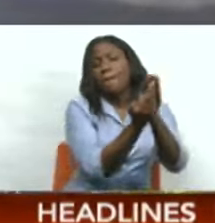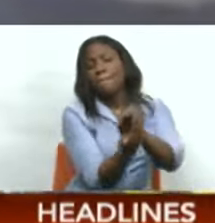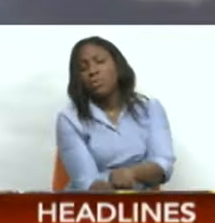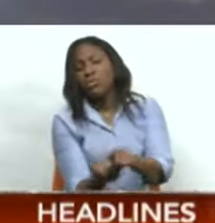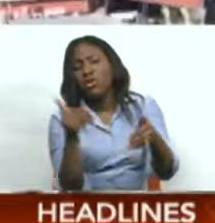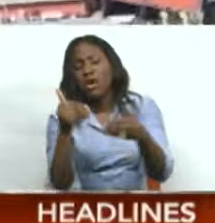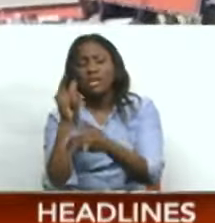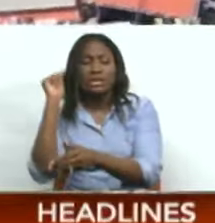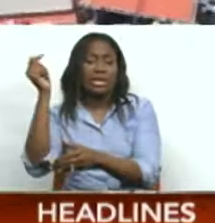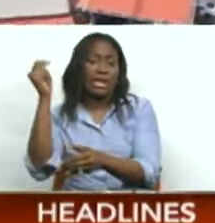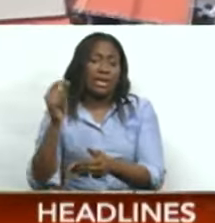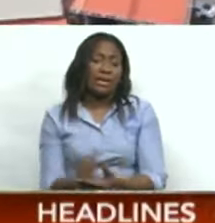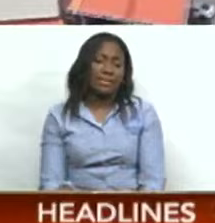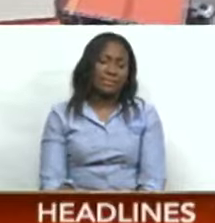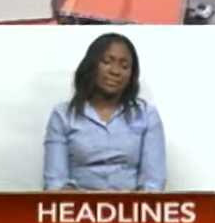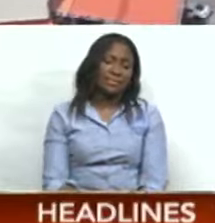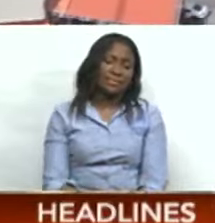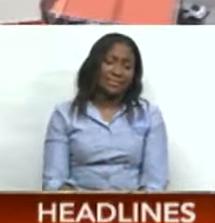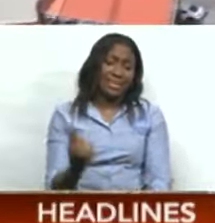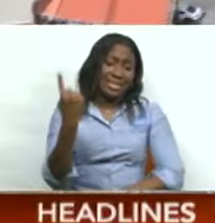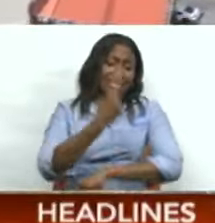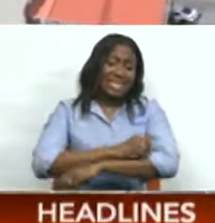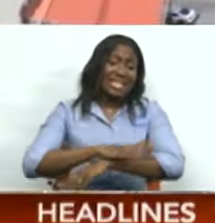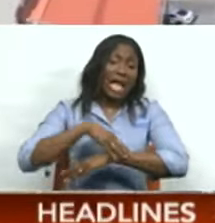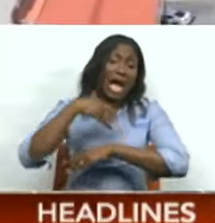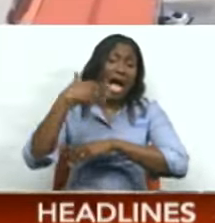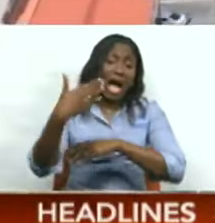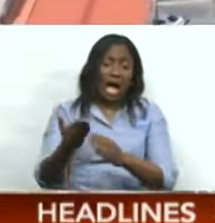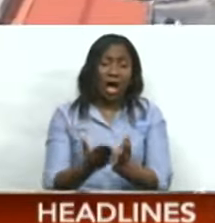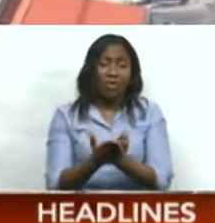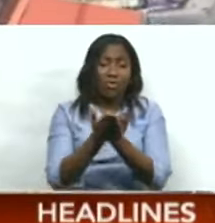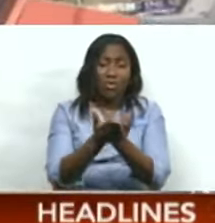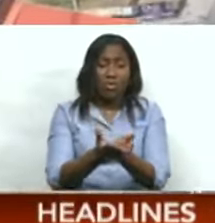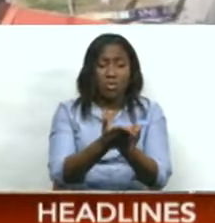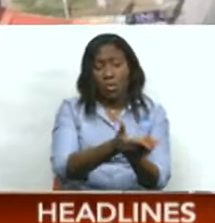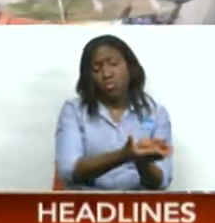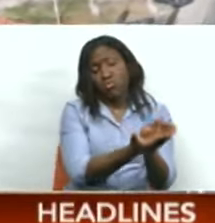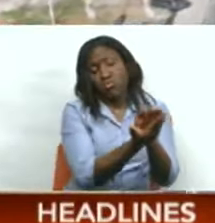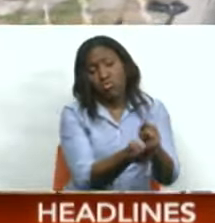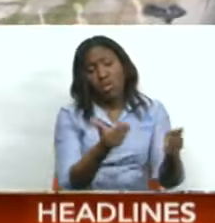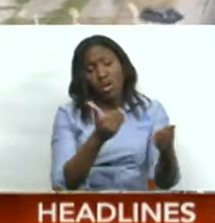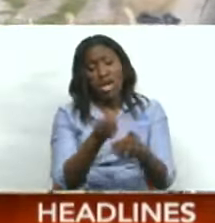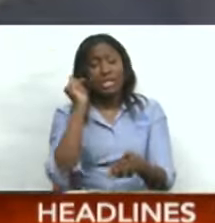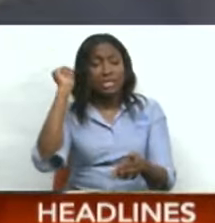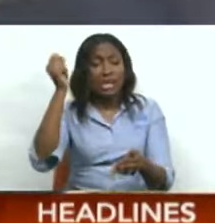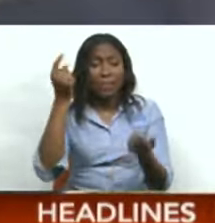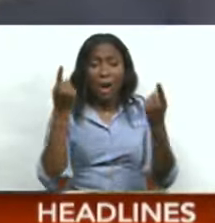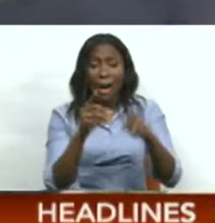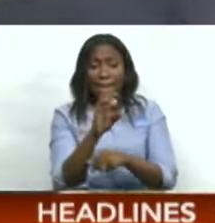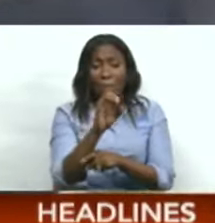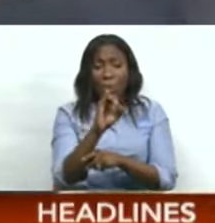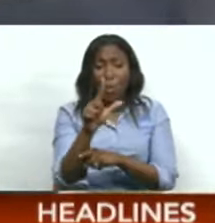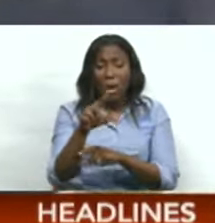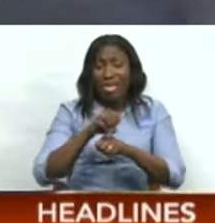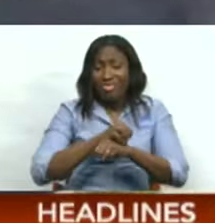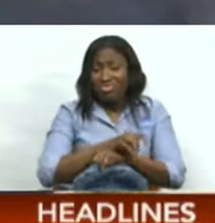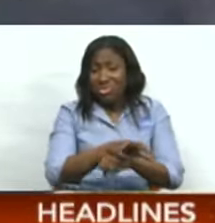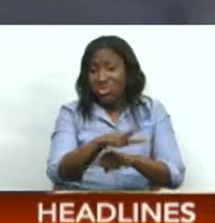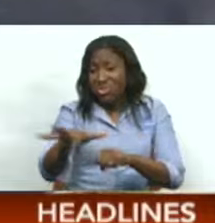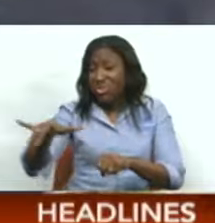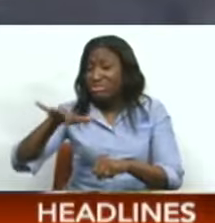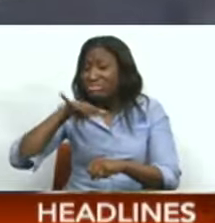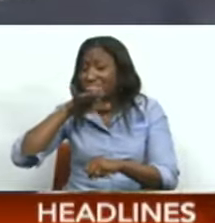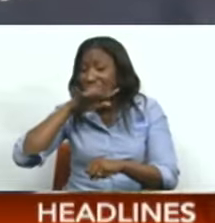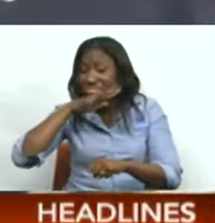Tobago oil spill. Days after the barge washed ashore on the Cove coast, spewing bunker fuel, Augustin raised